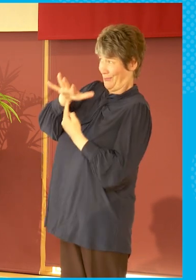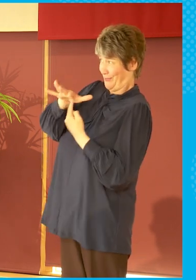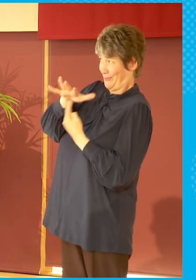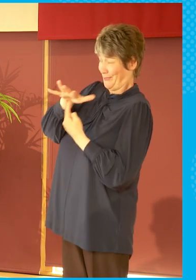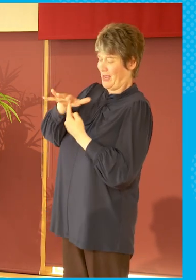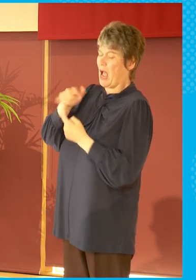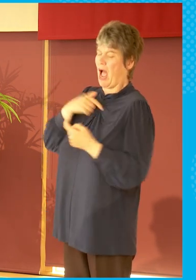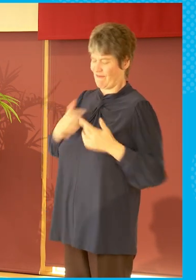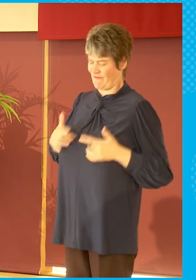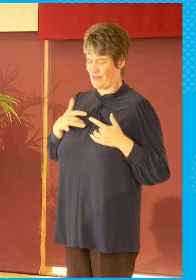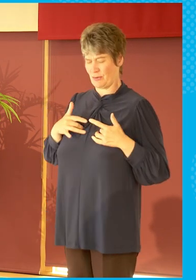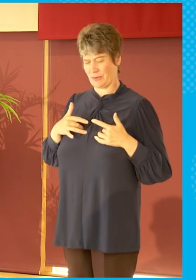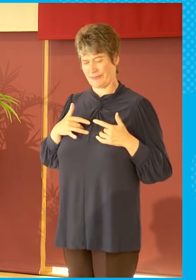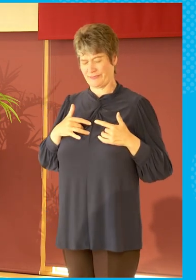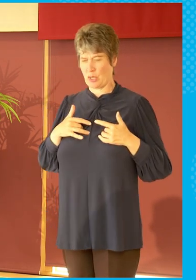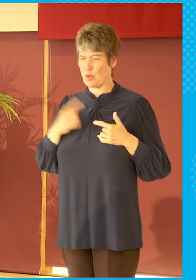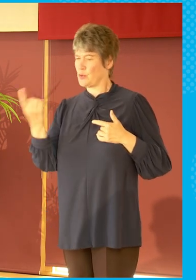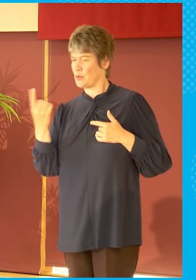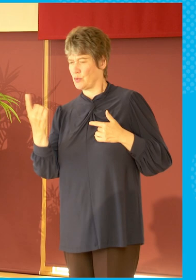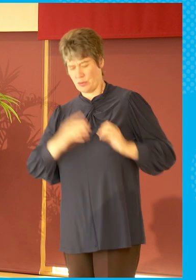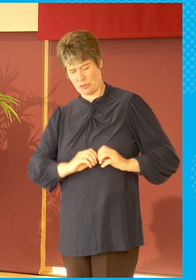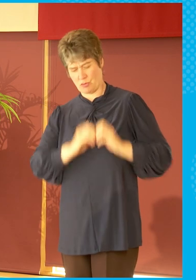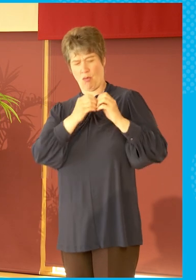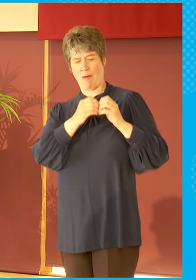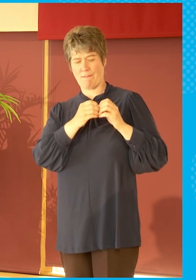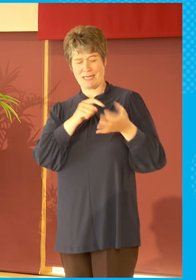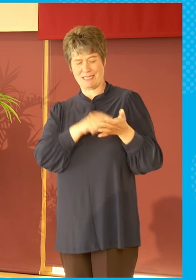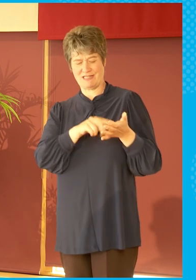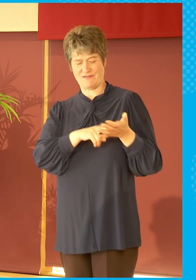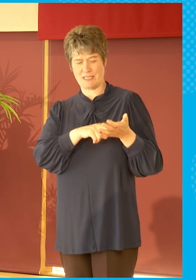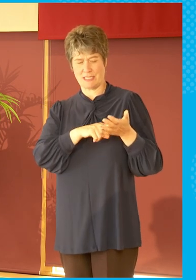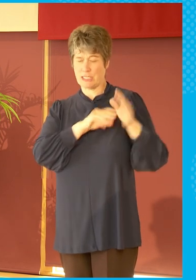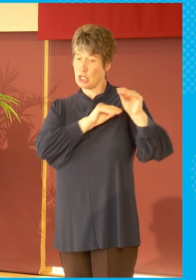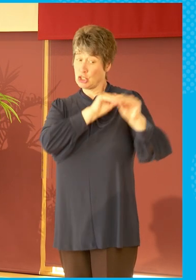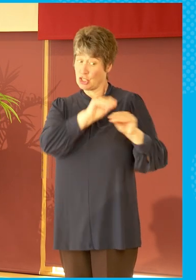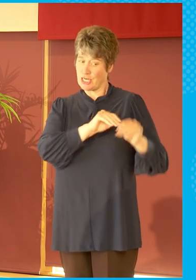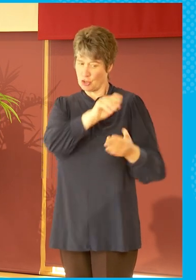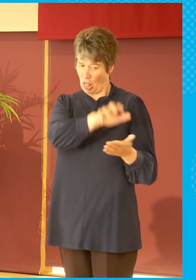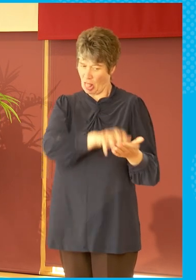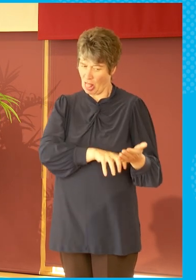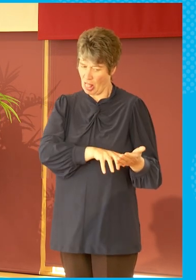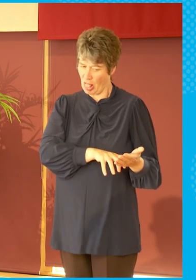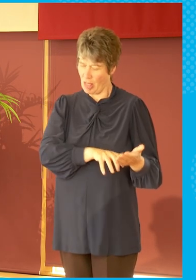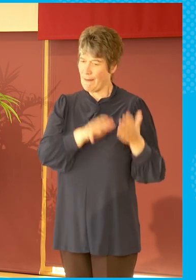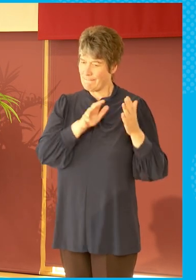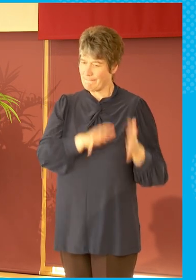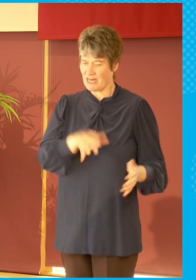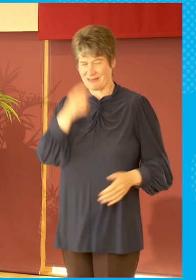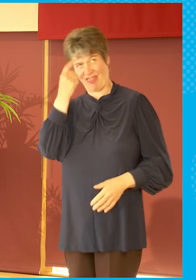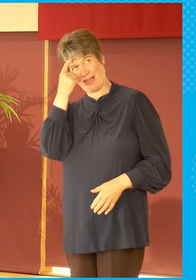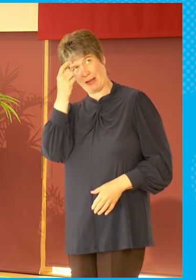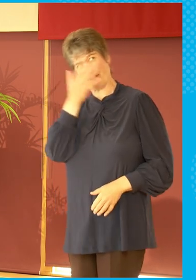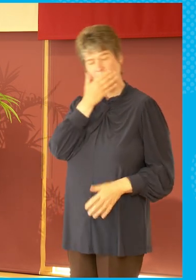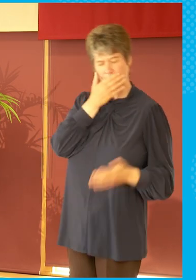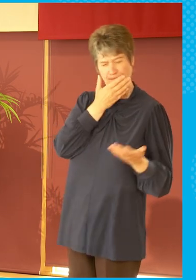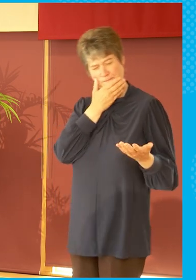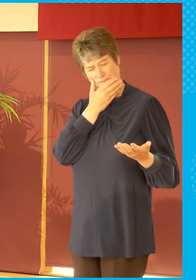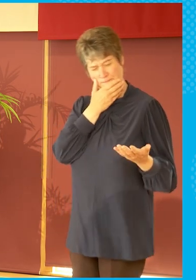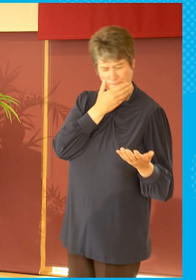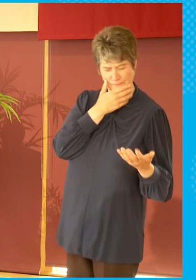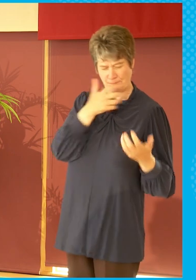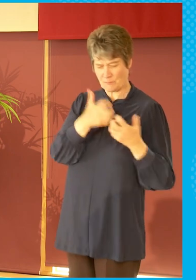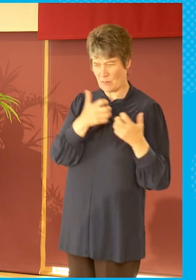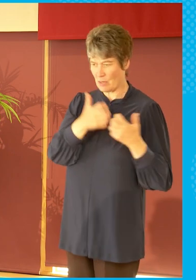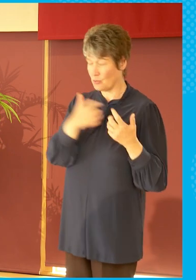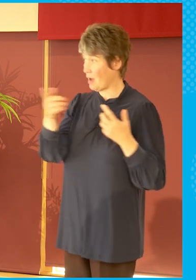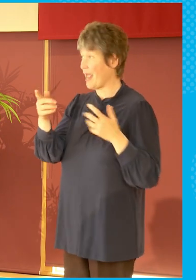have to work hard. They've got to get creative. That's why you'll have commissions on, you know, turnaround programmes, you know, the